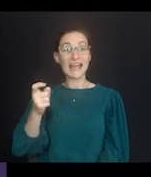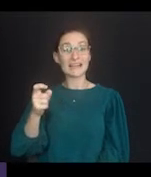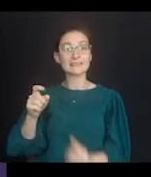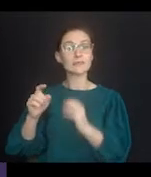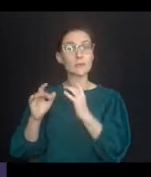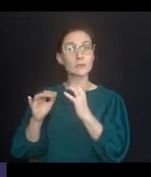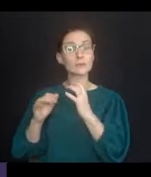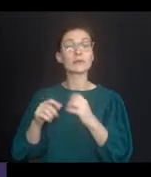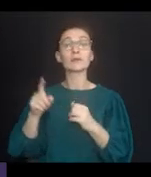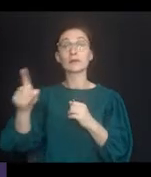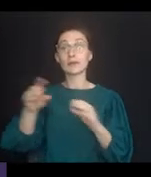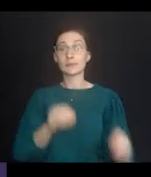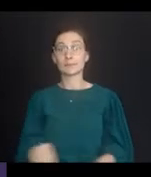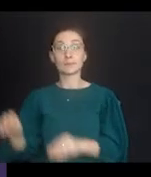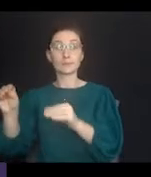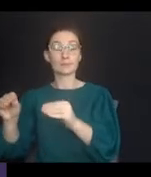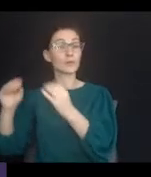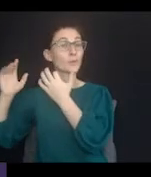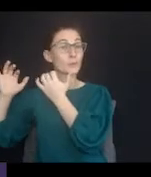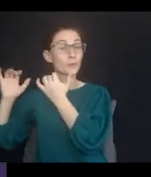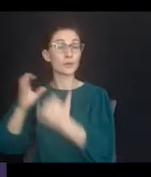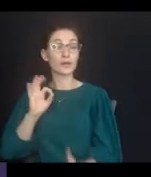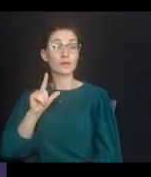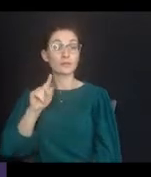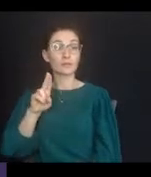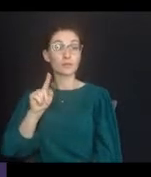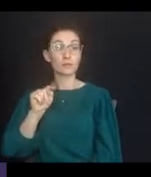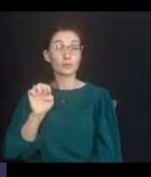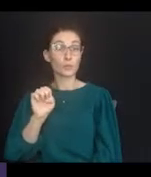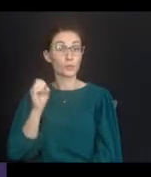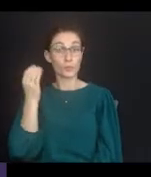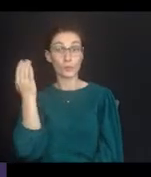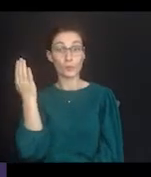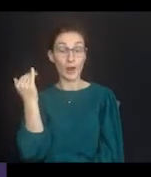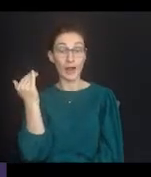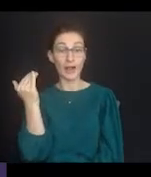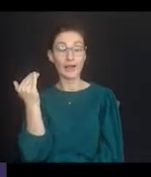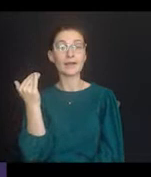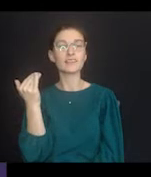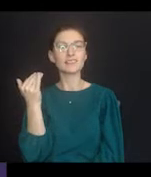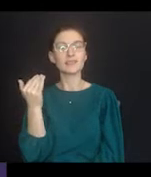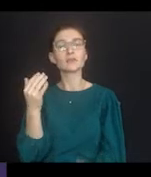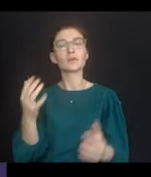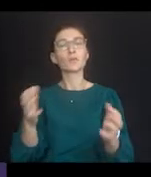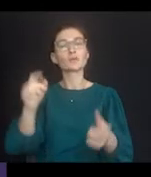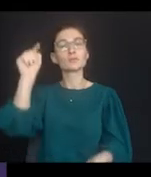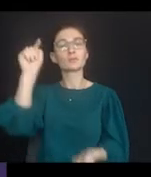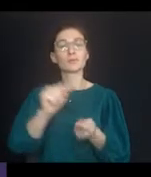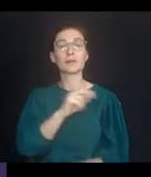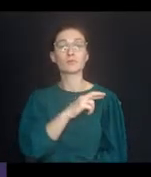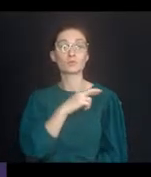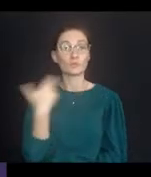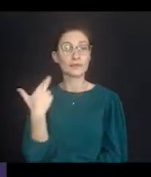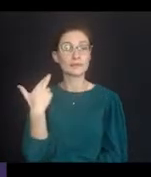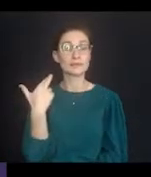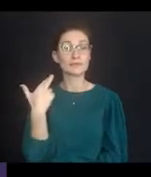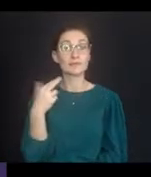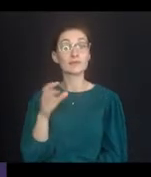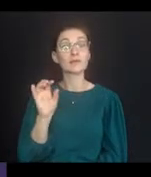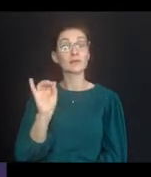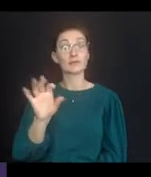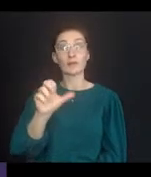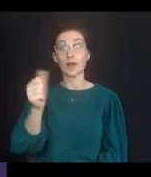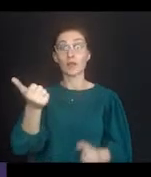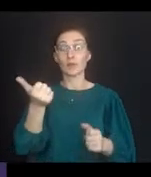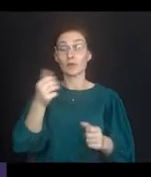band was placed in the flute section instead of the saxophone section by his band leader. This was done to minimize the risk of collision